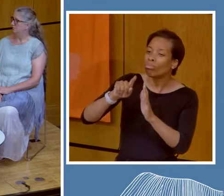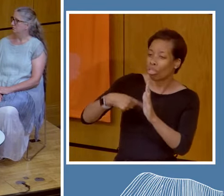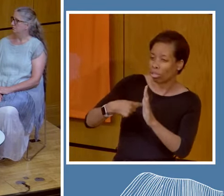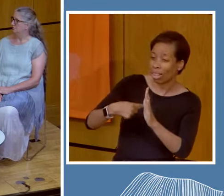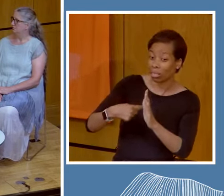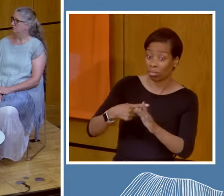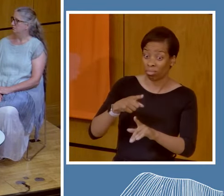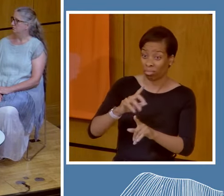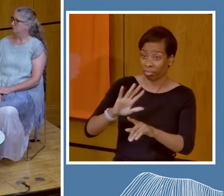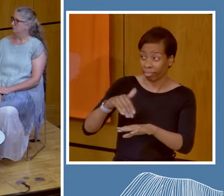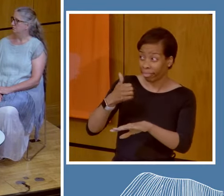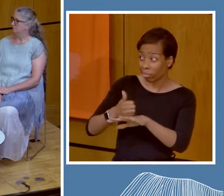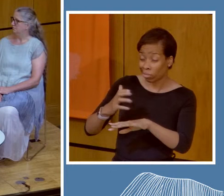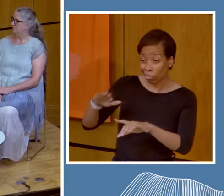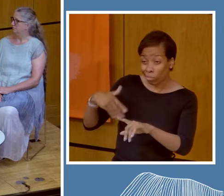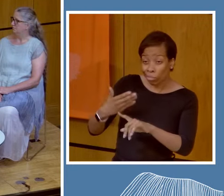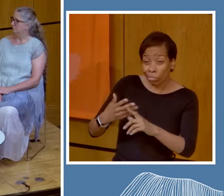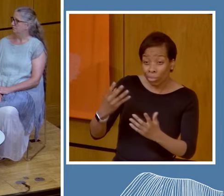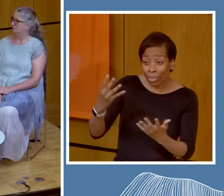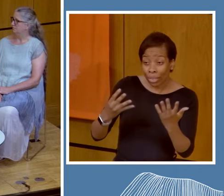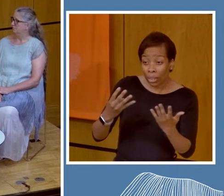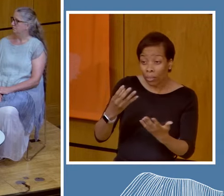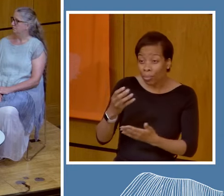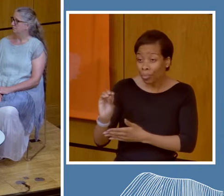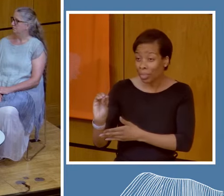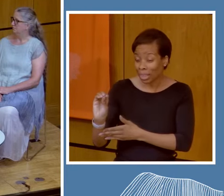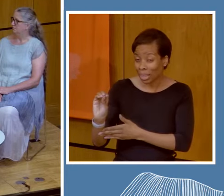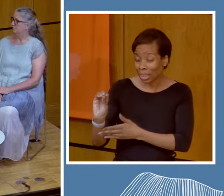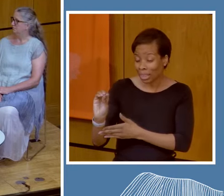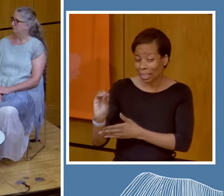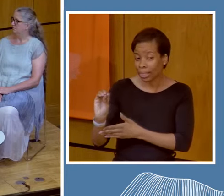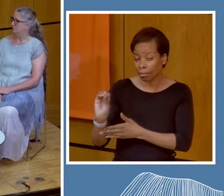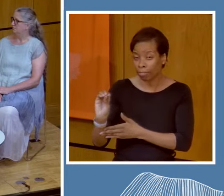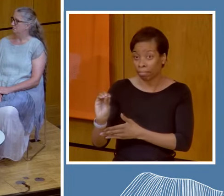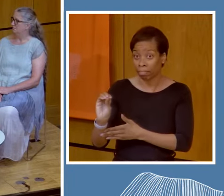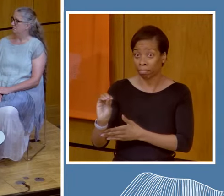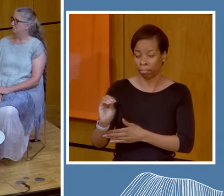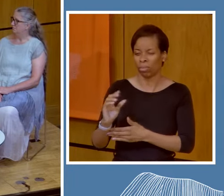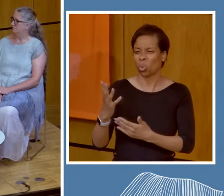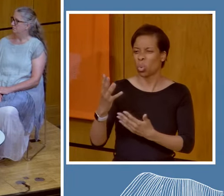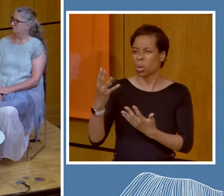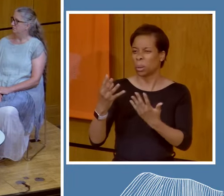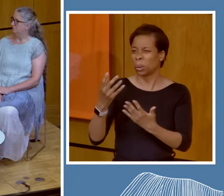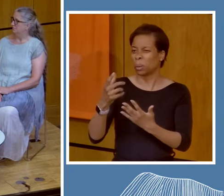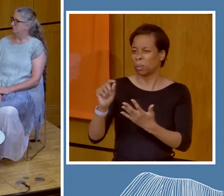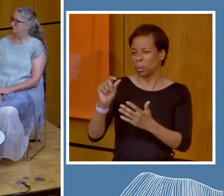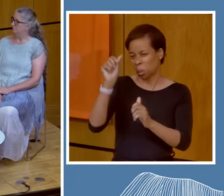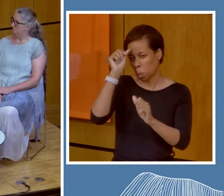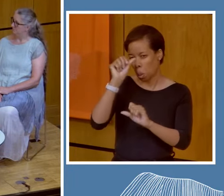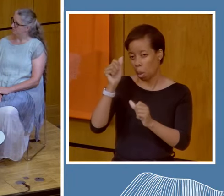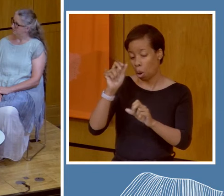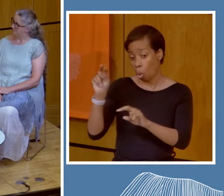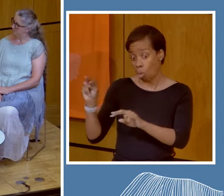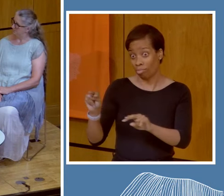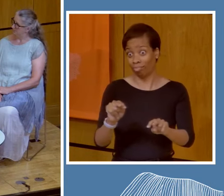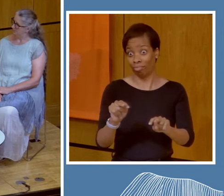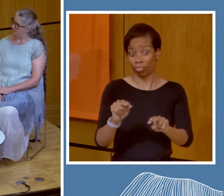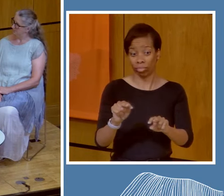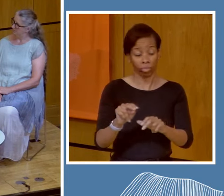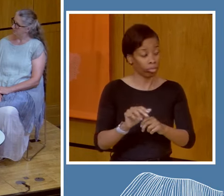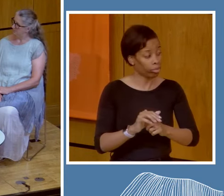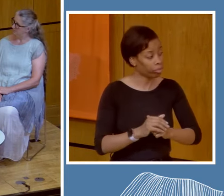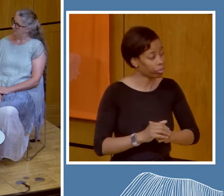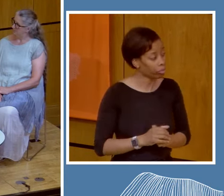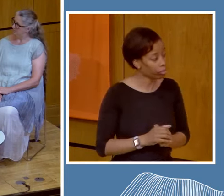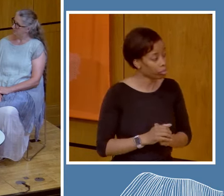since the early 1950s, although it ramped up production in the 70s. There's been decades of calls,